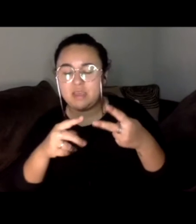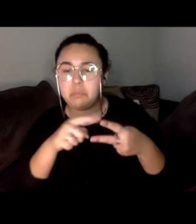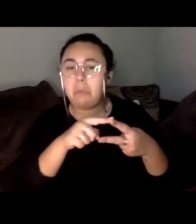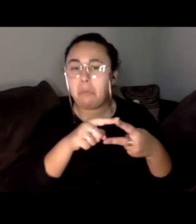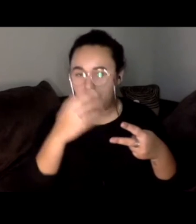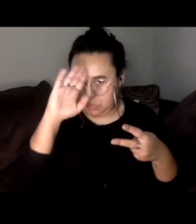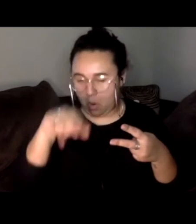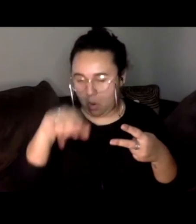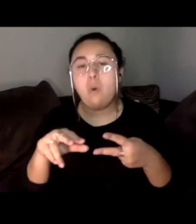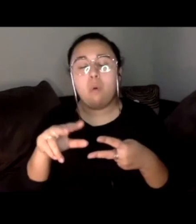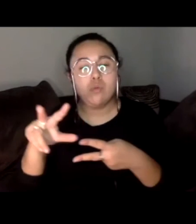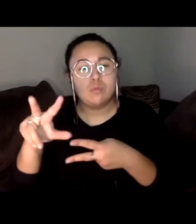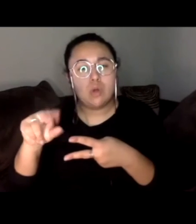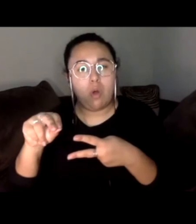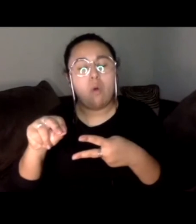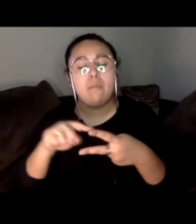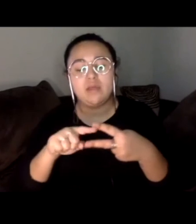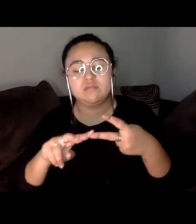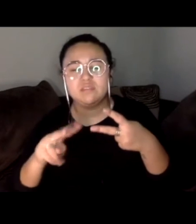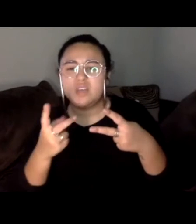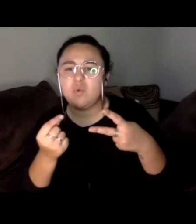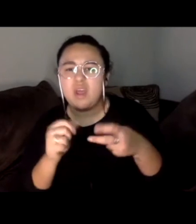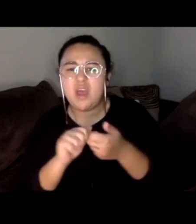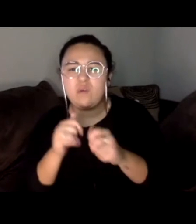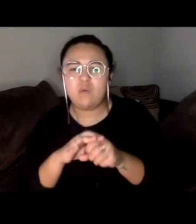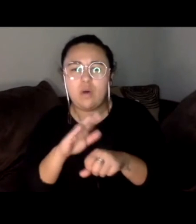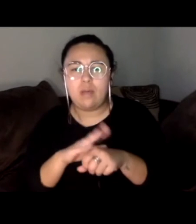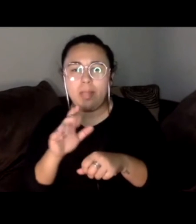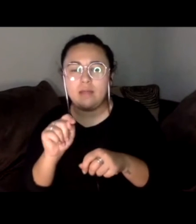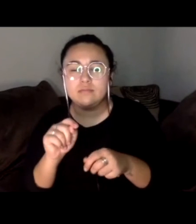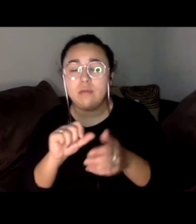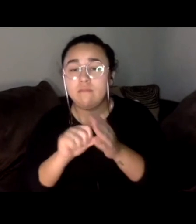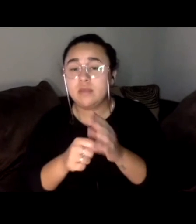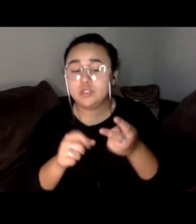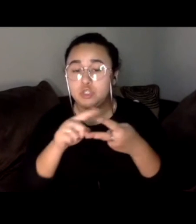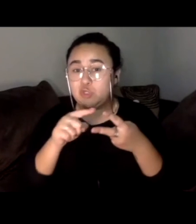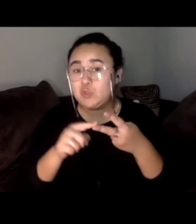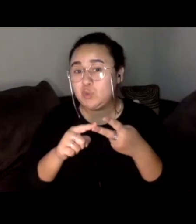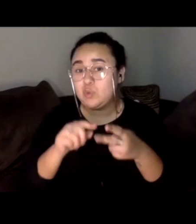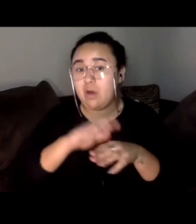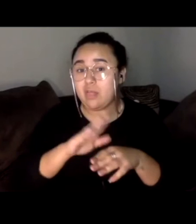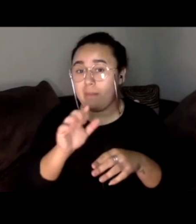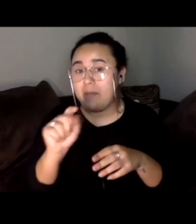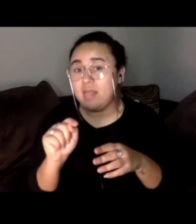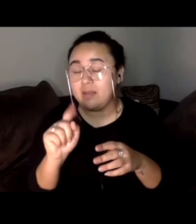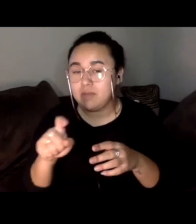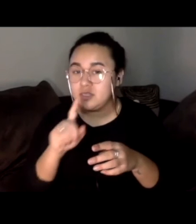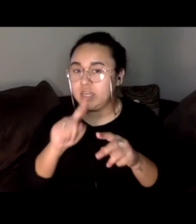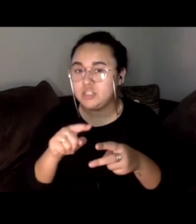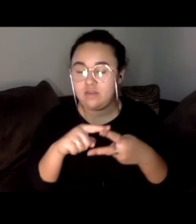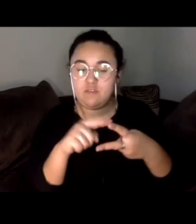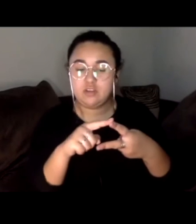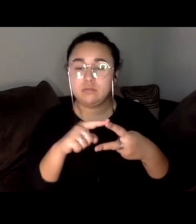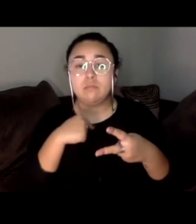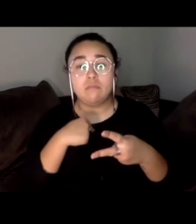ballot. So I just want to reemphasize on the ballot, there's just going to be two questions that folks have to answer. The first is whether or not you would vote